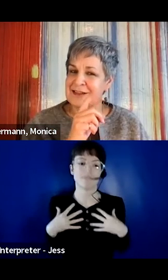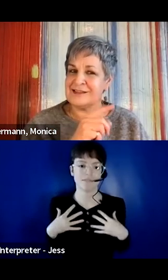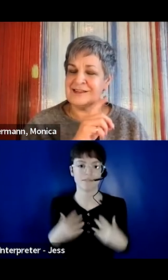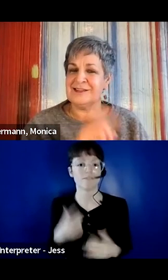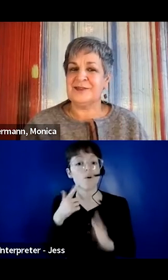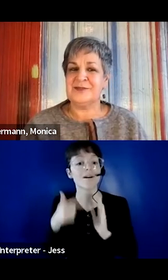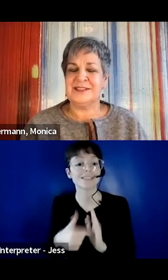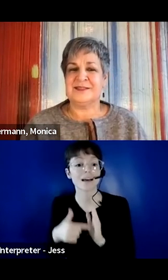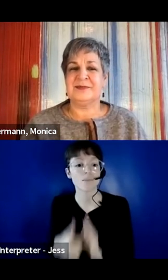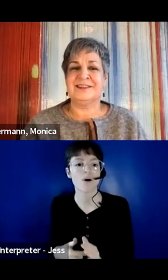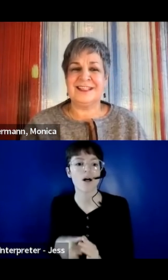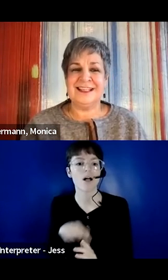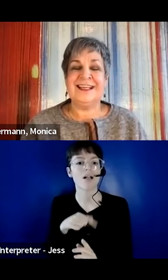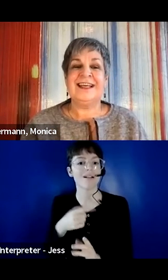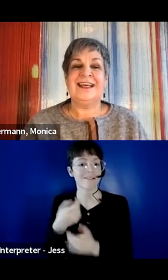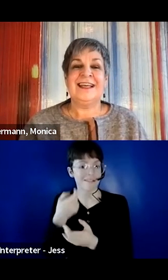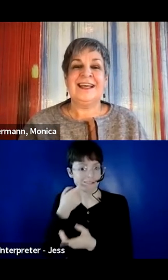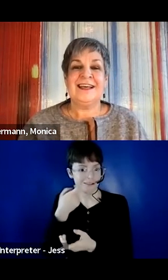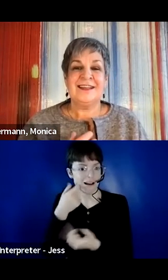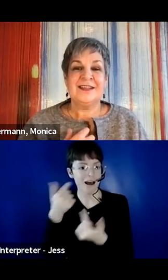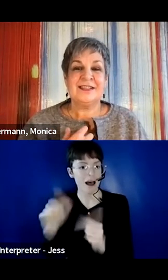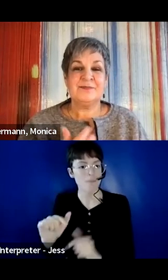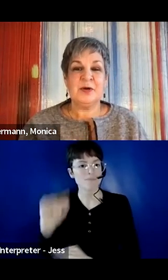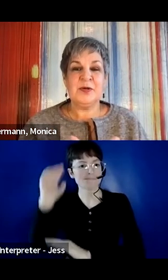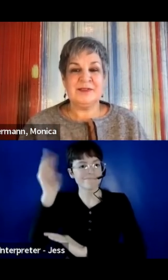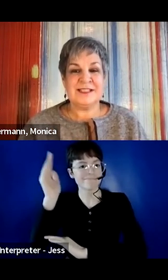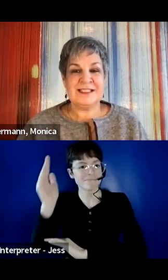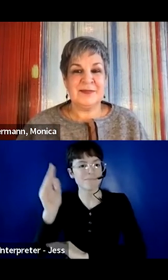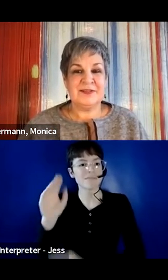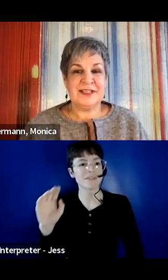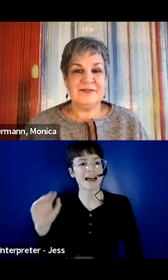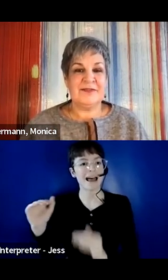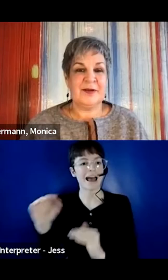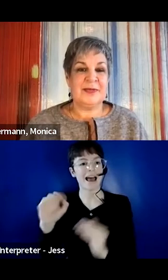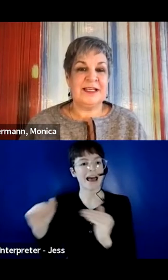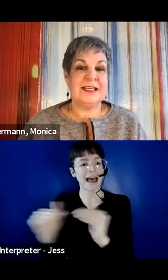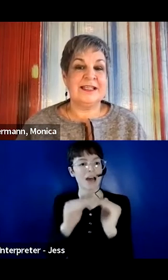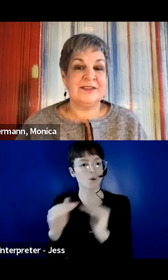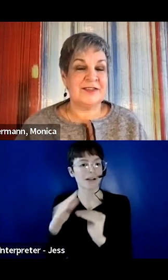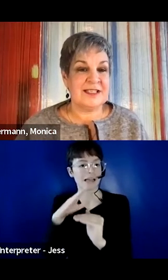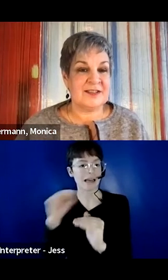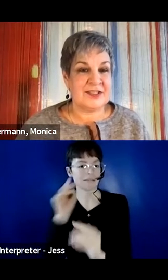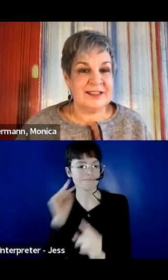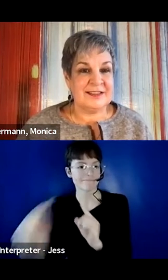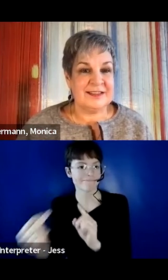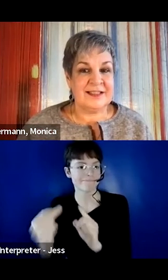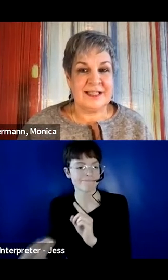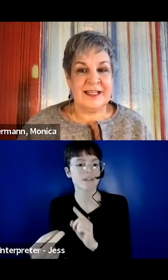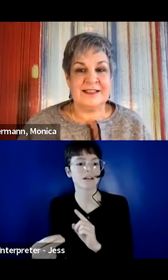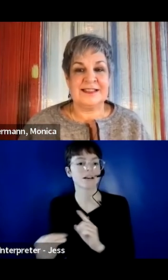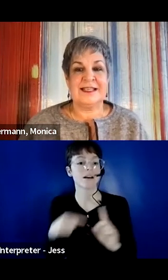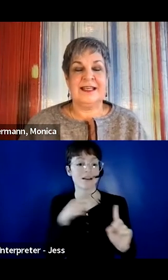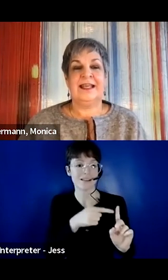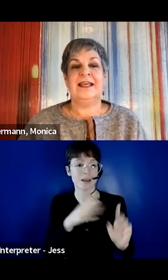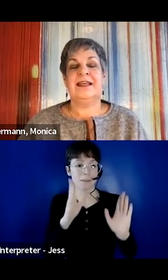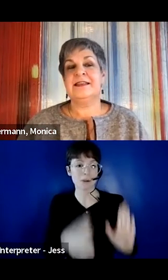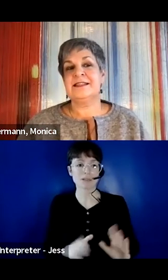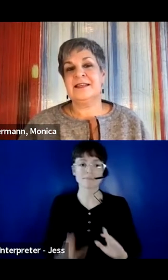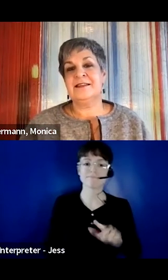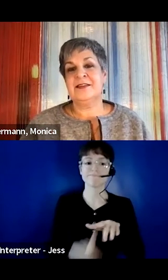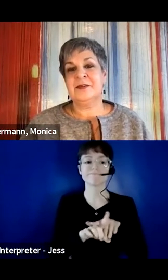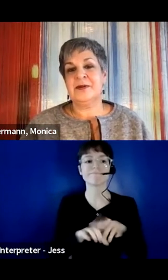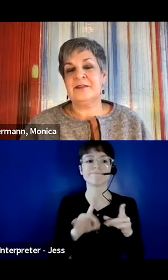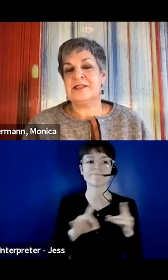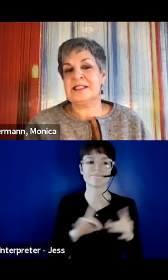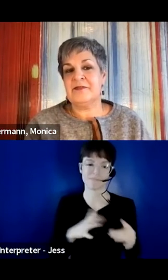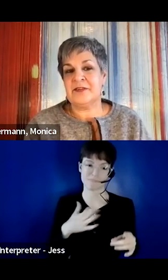doesn't include disability, spoke about disability from an intersectional lens. And they